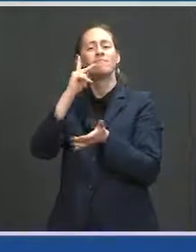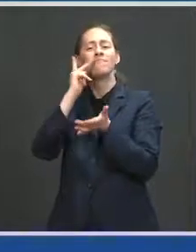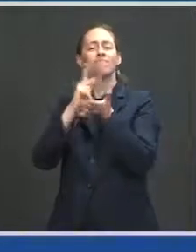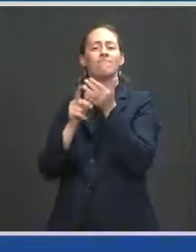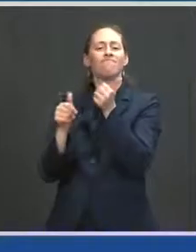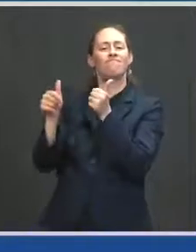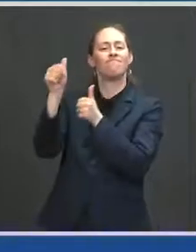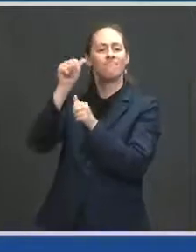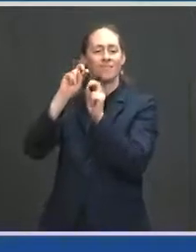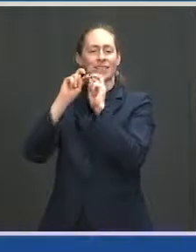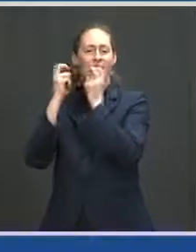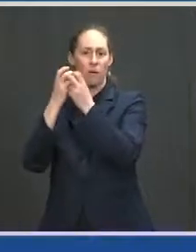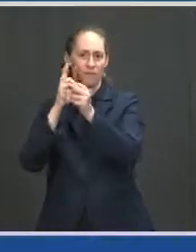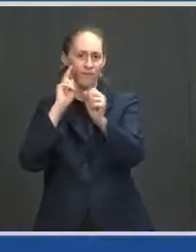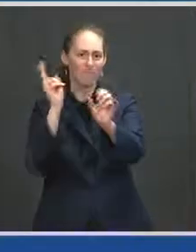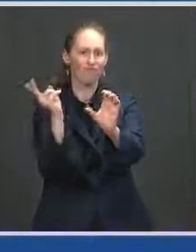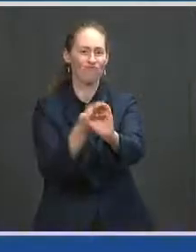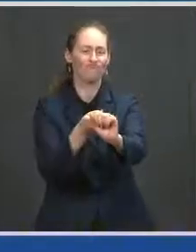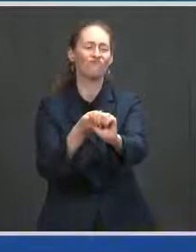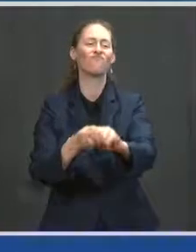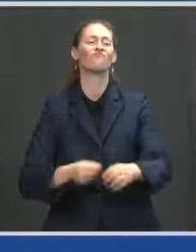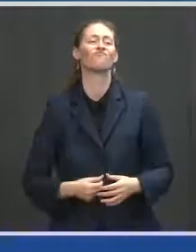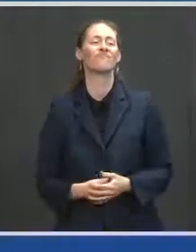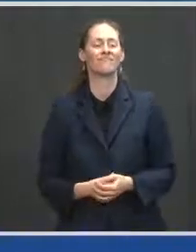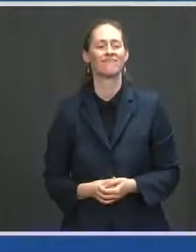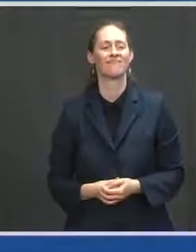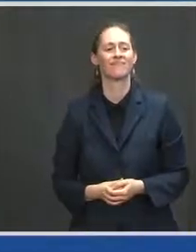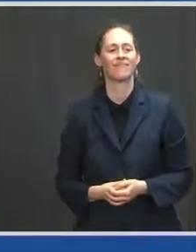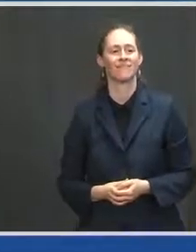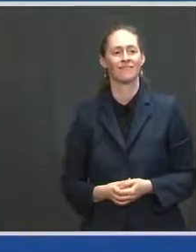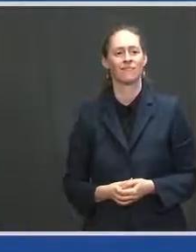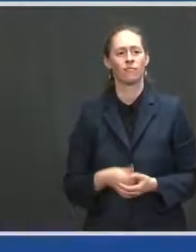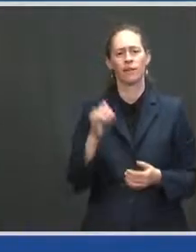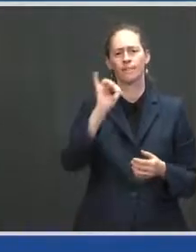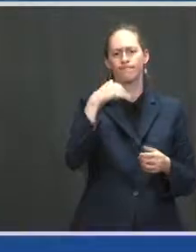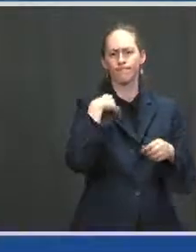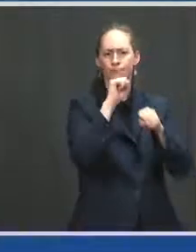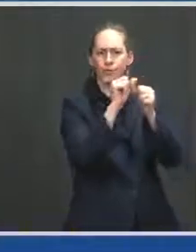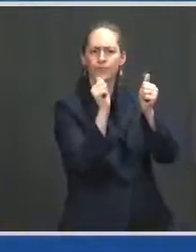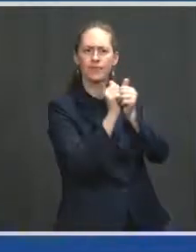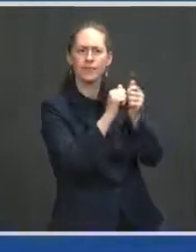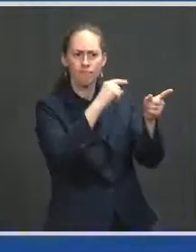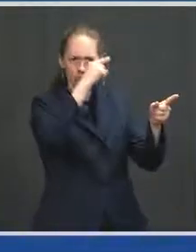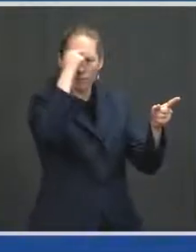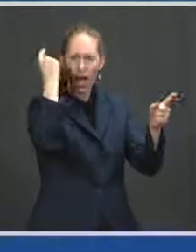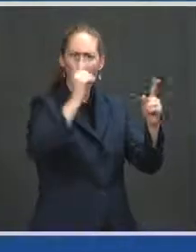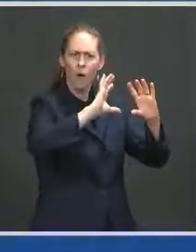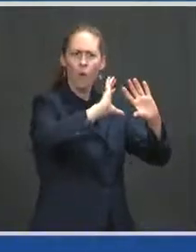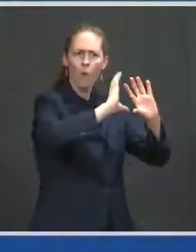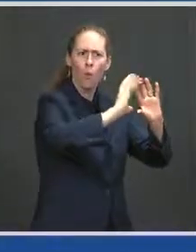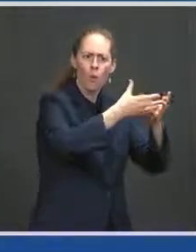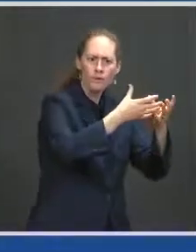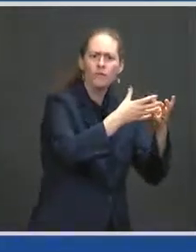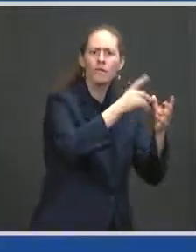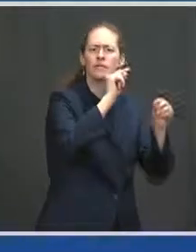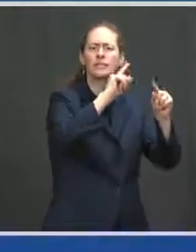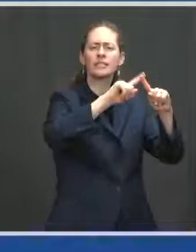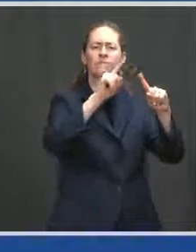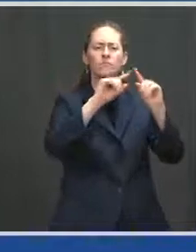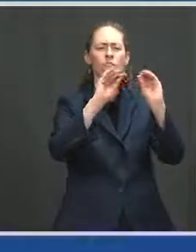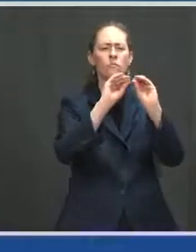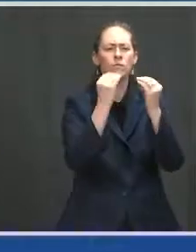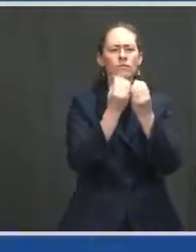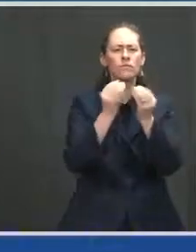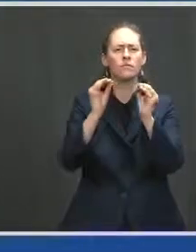working with the Black Coalition Against COVID and other organizations to launch a new initiative called Shots